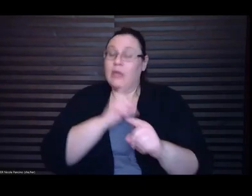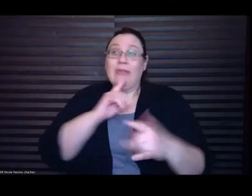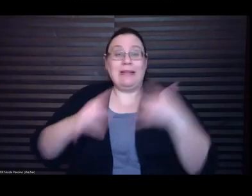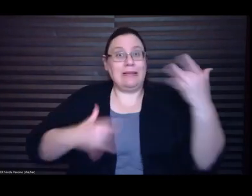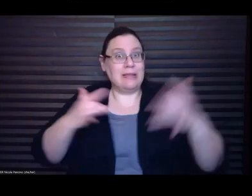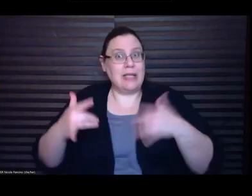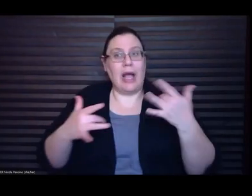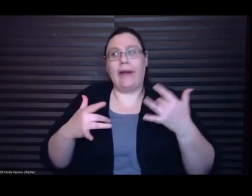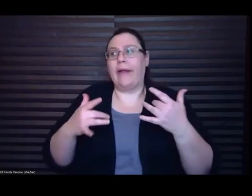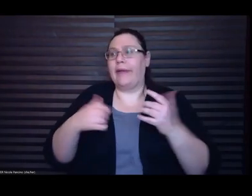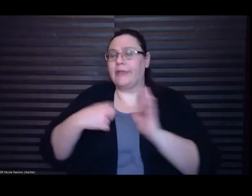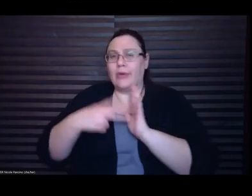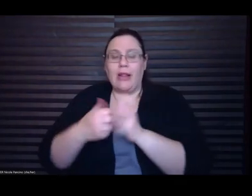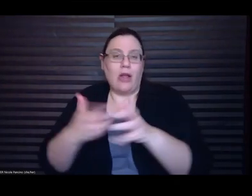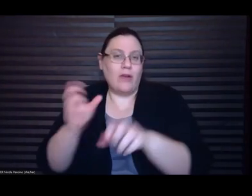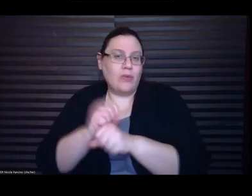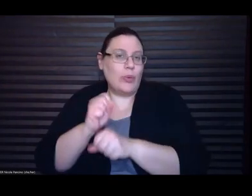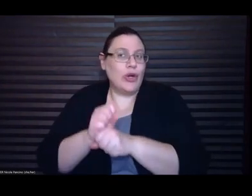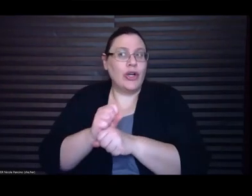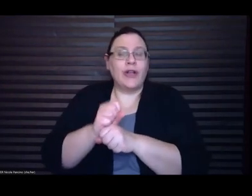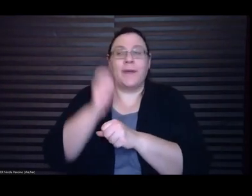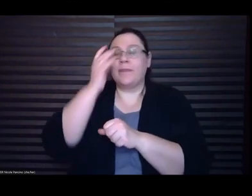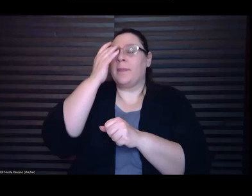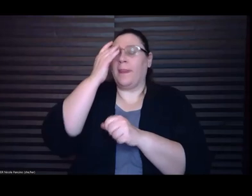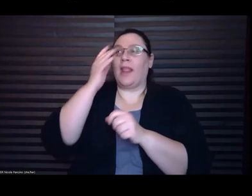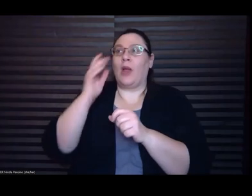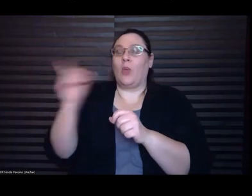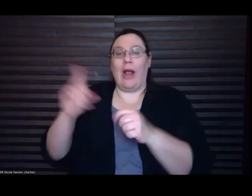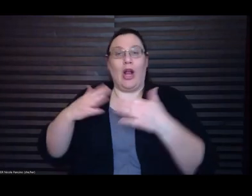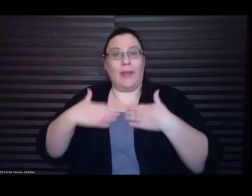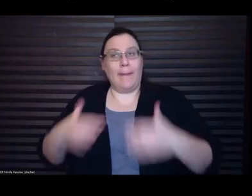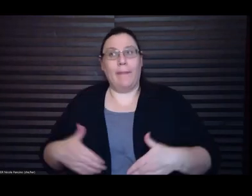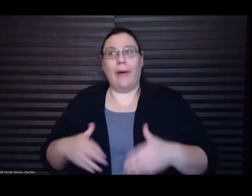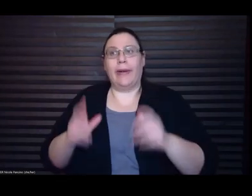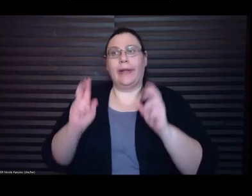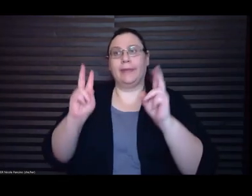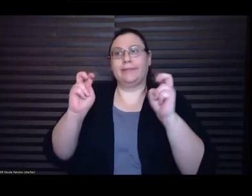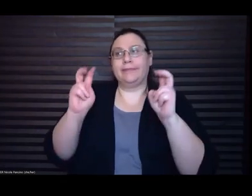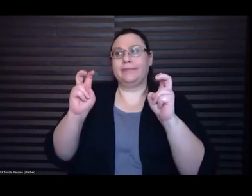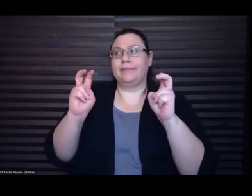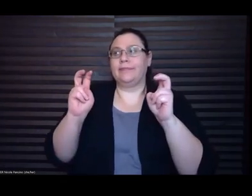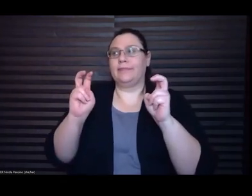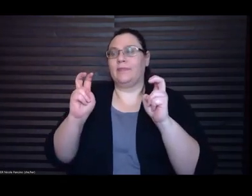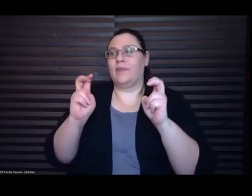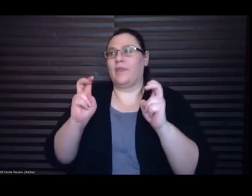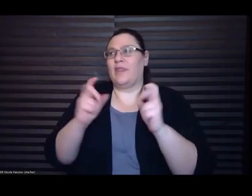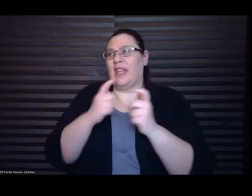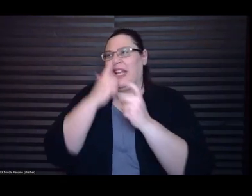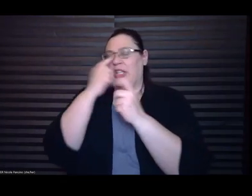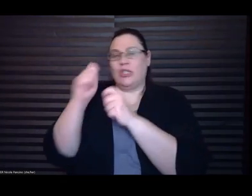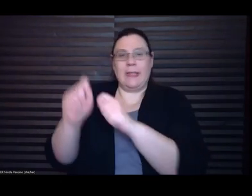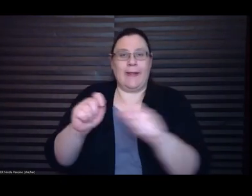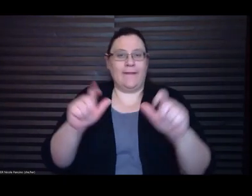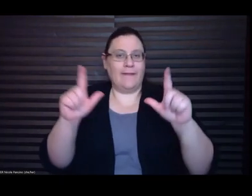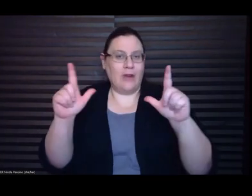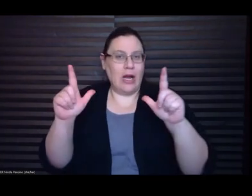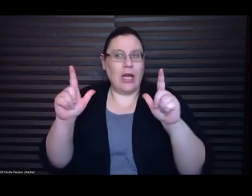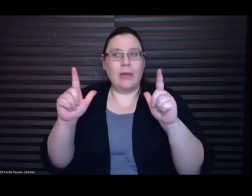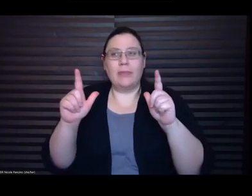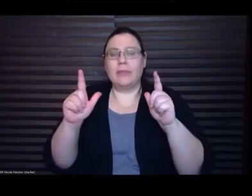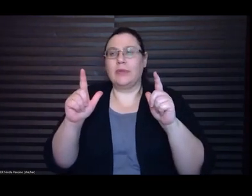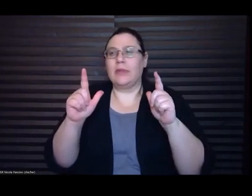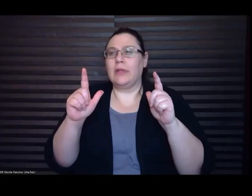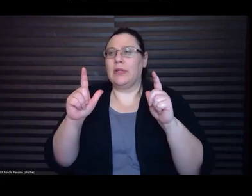body was sort of interestingly framed in like a little of liminal or horrific or fantastic way so